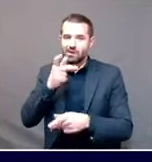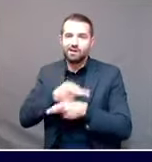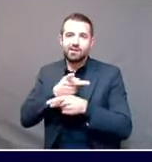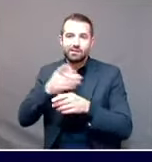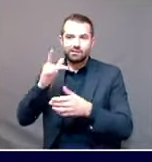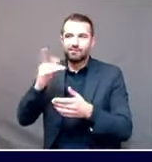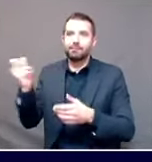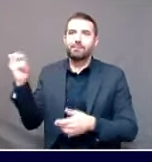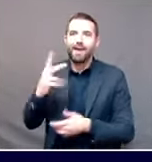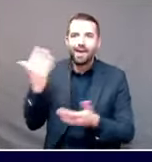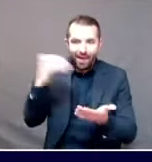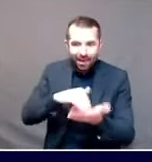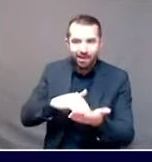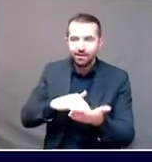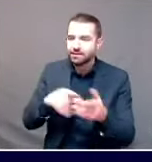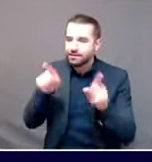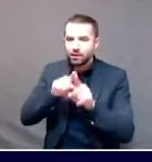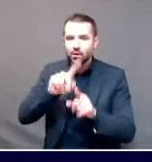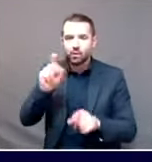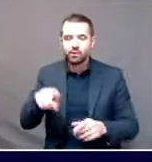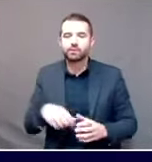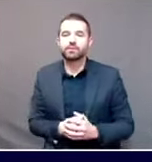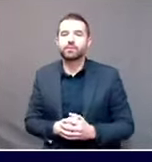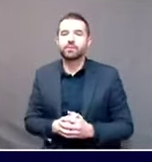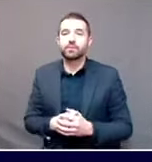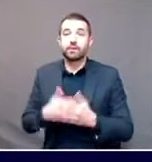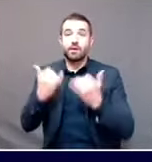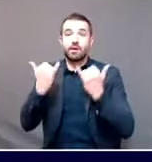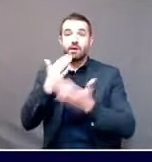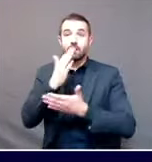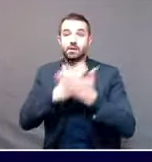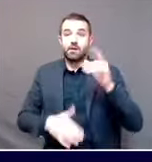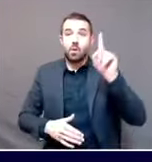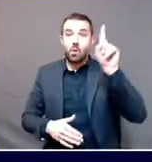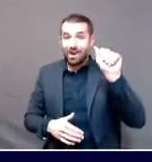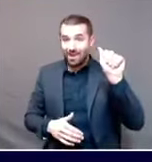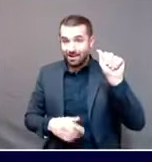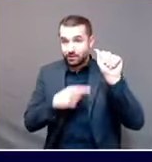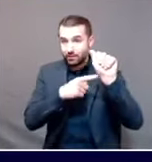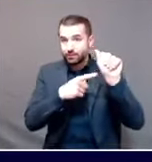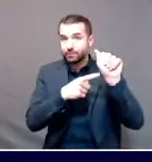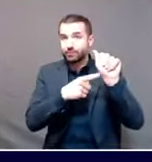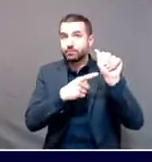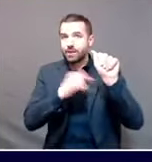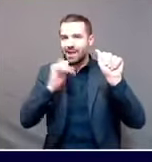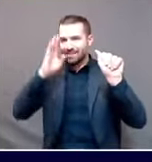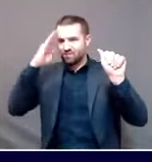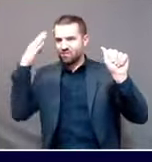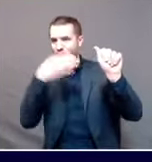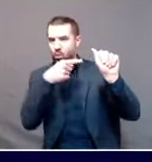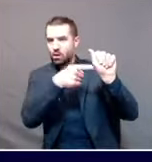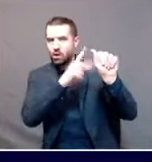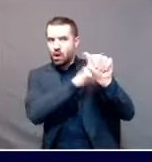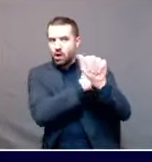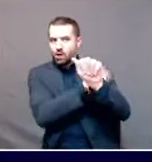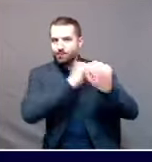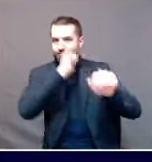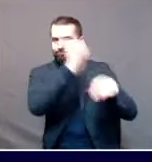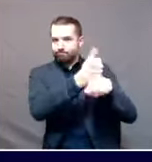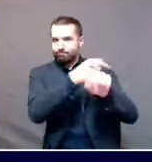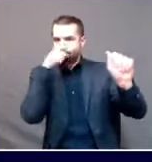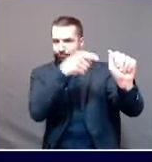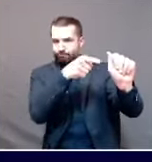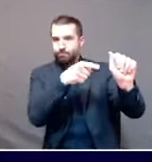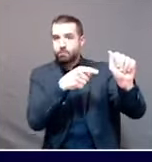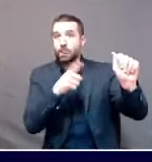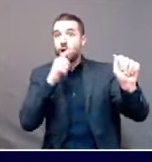of 1A is more hospital based employees, those in, for example, emergency departments,